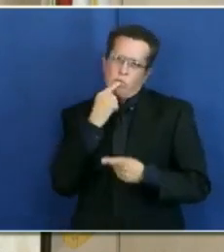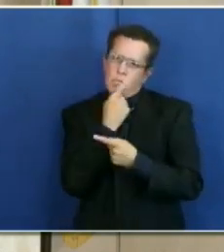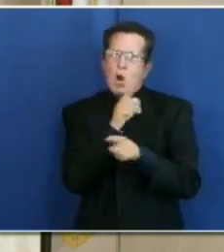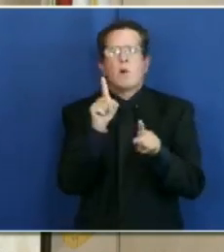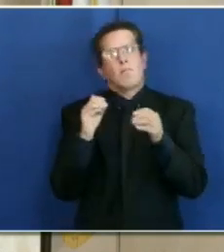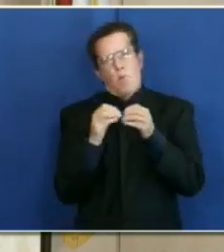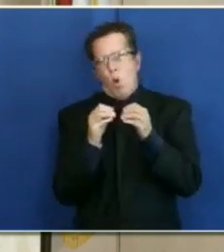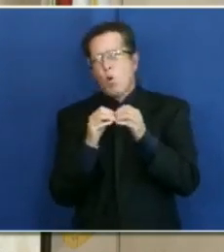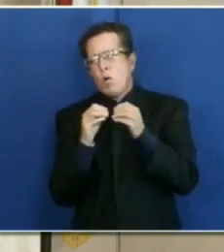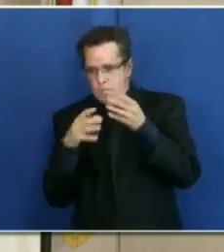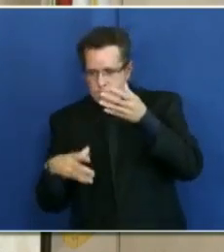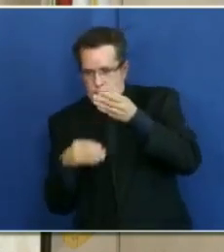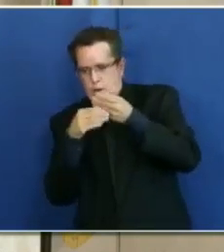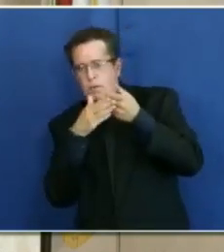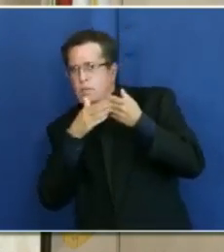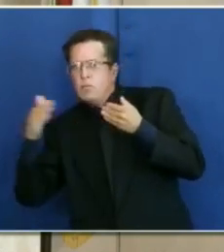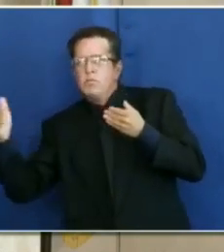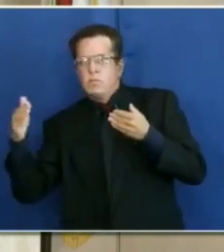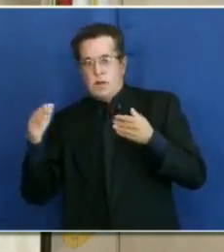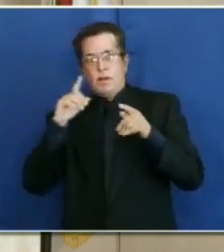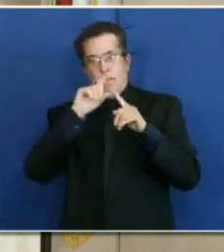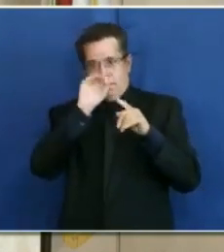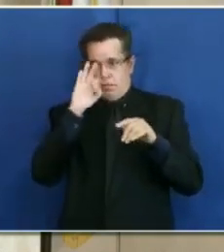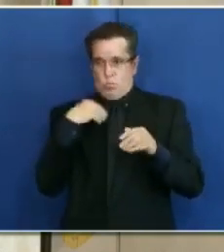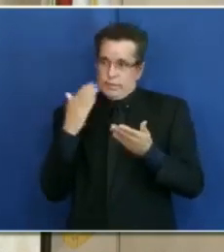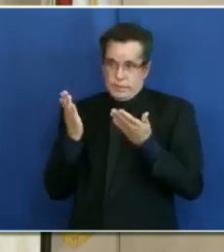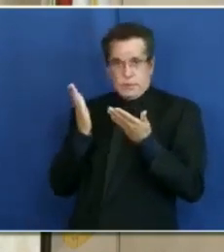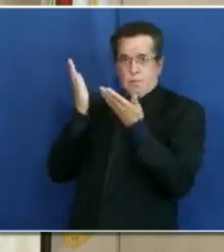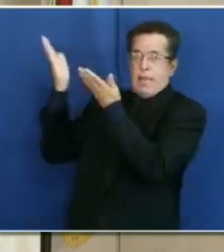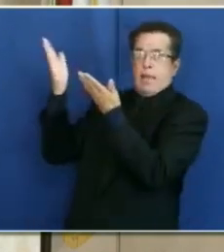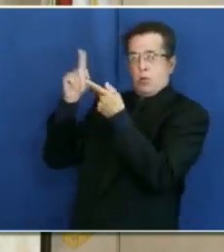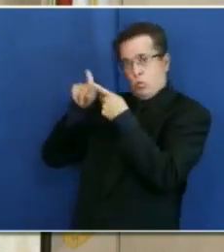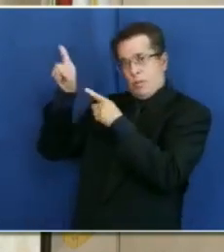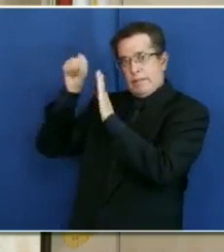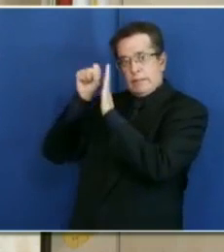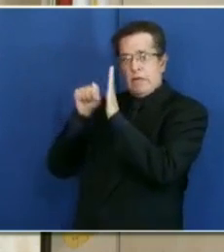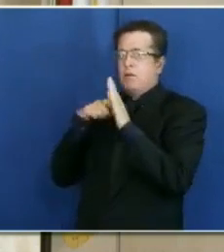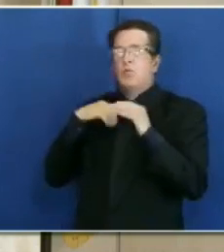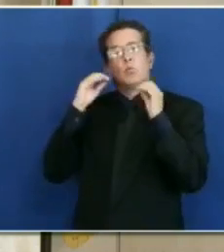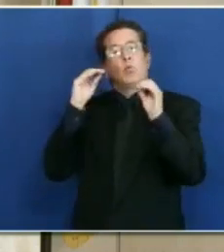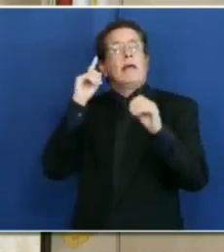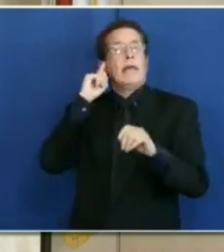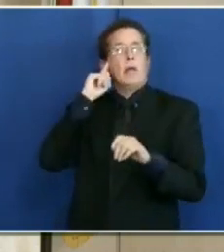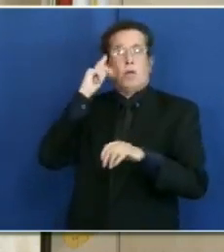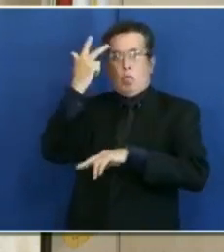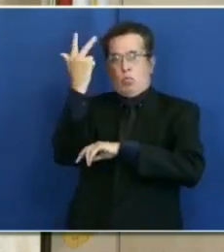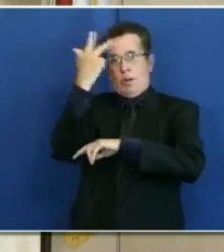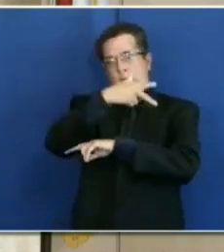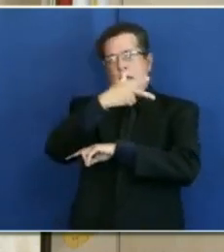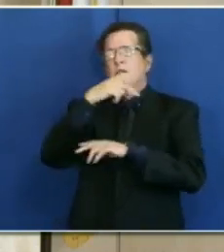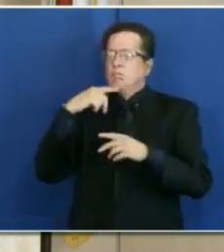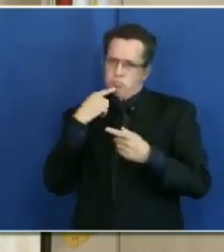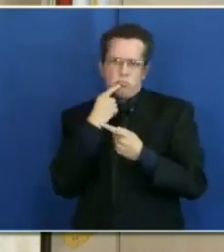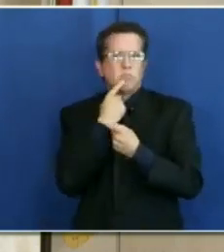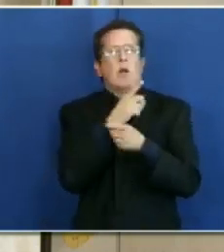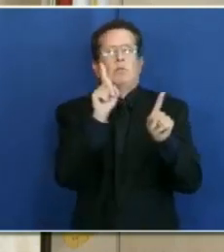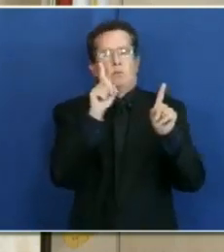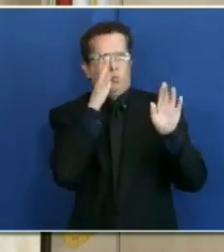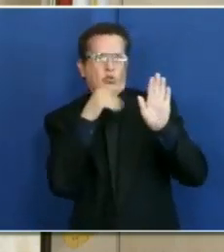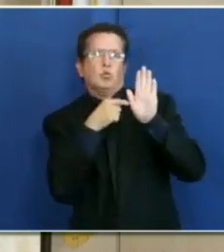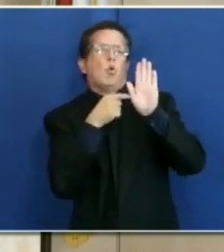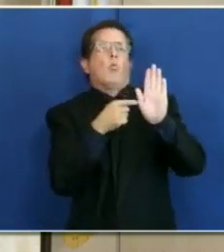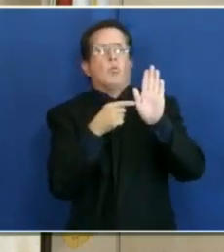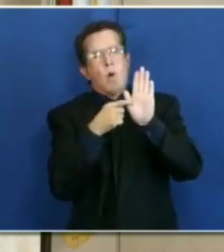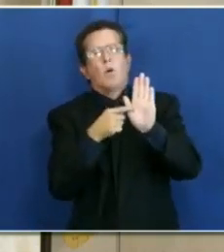and if three days transpires and we don't hear back from the state, then we will post those names.